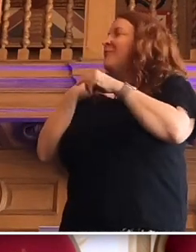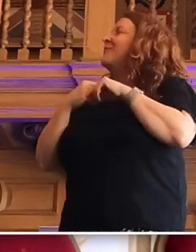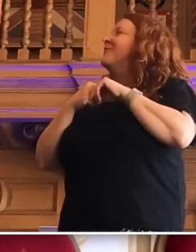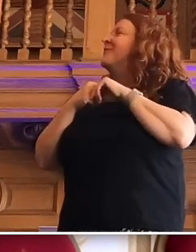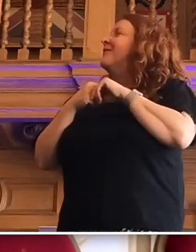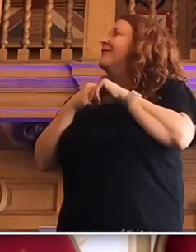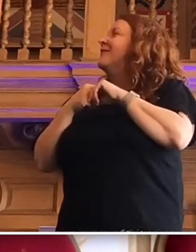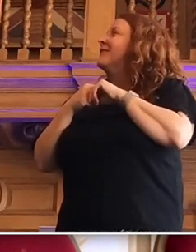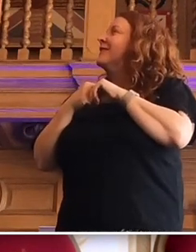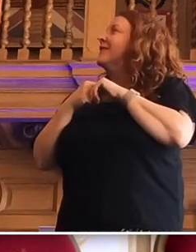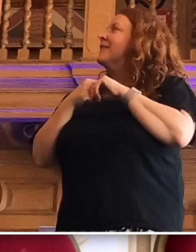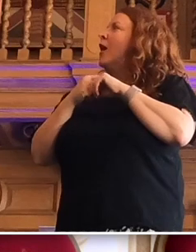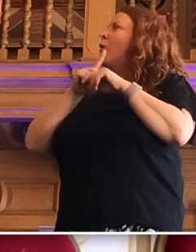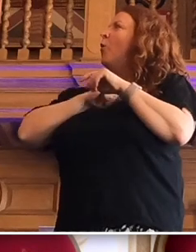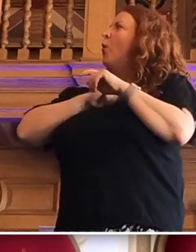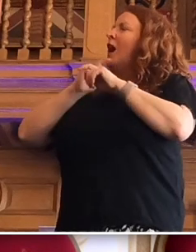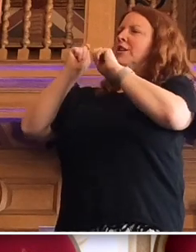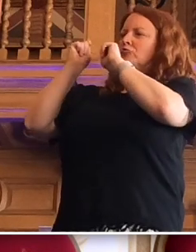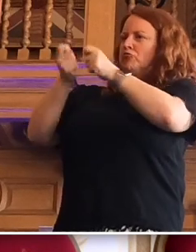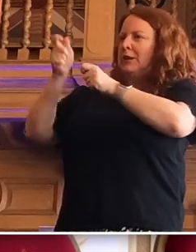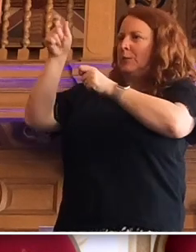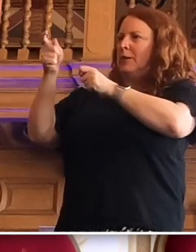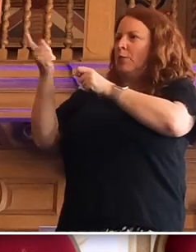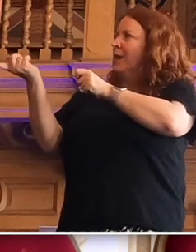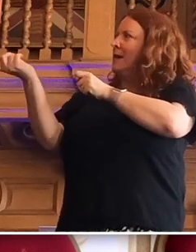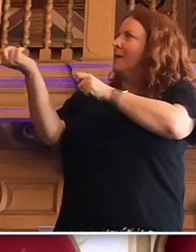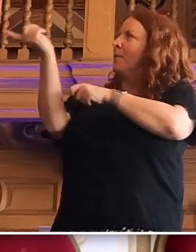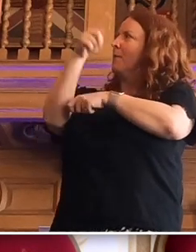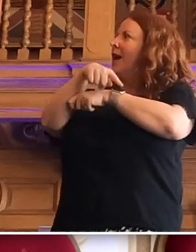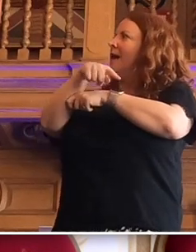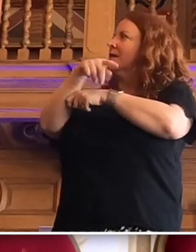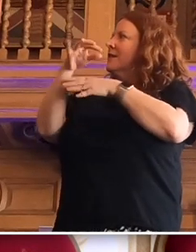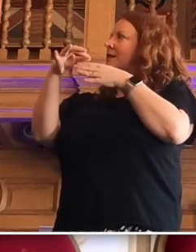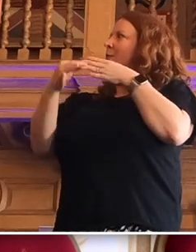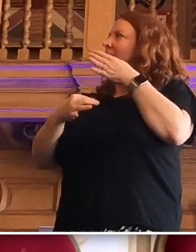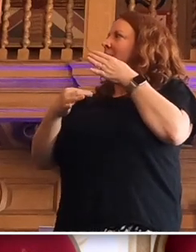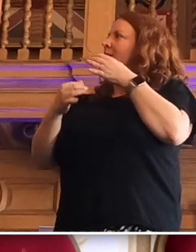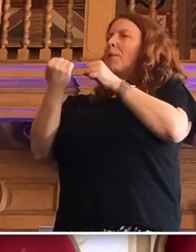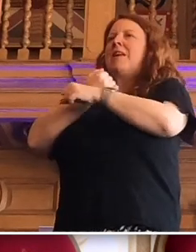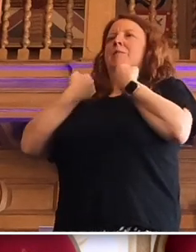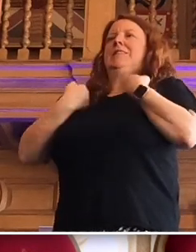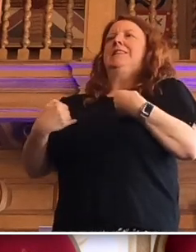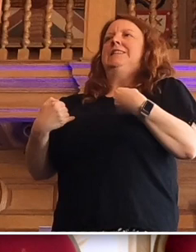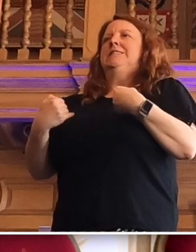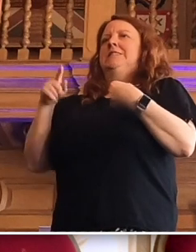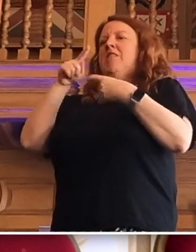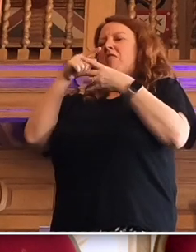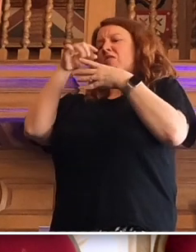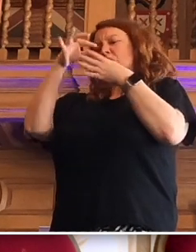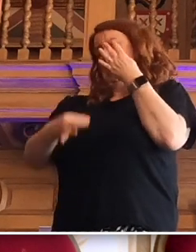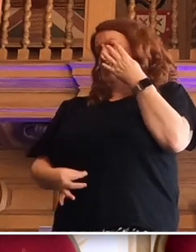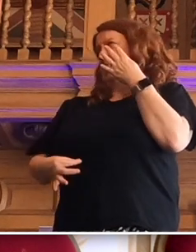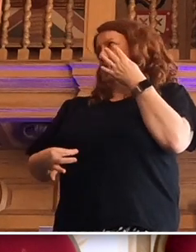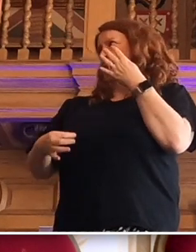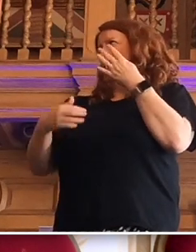why treat people and send them back to the conditions that make them sick? And it's those conditions that we're seeking